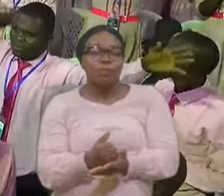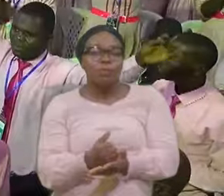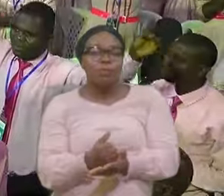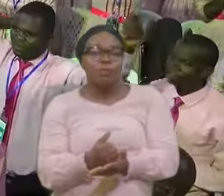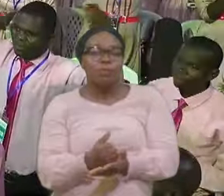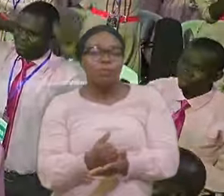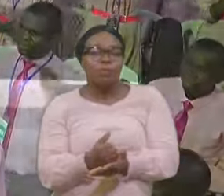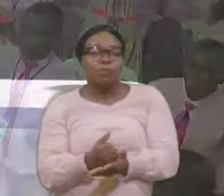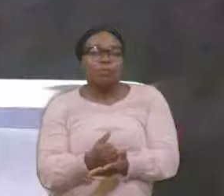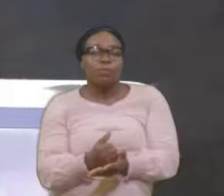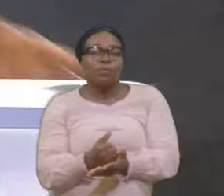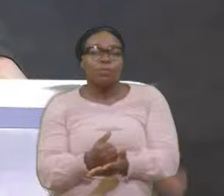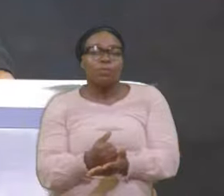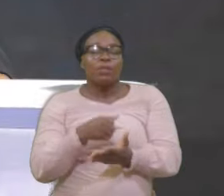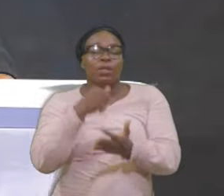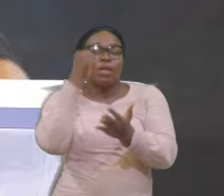Amen